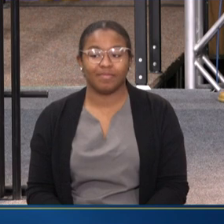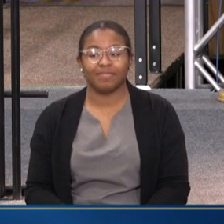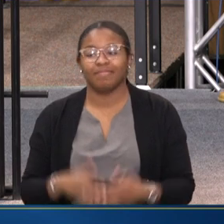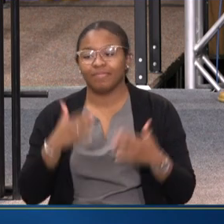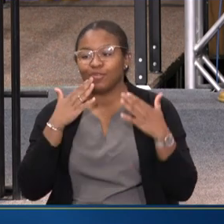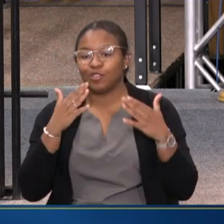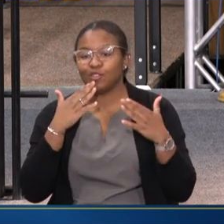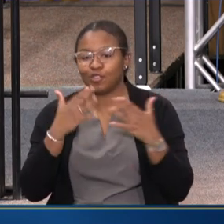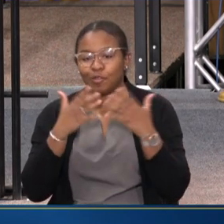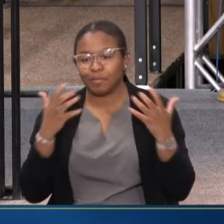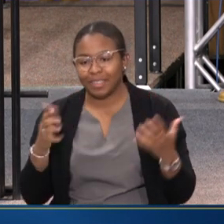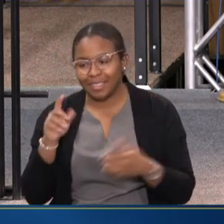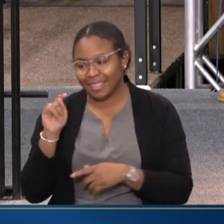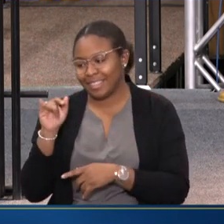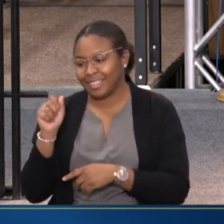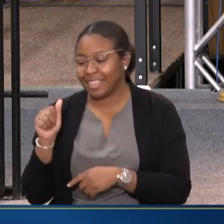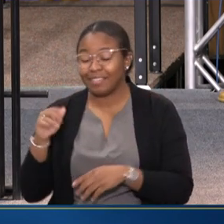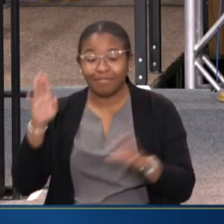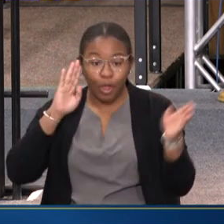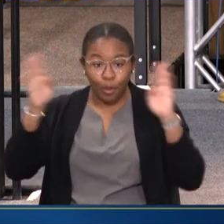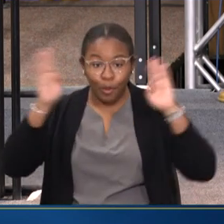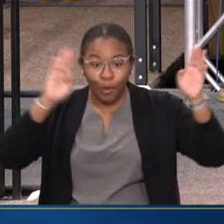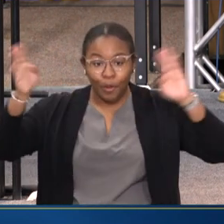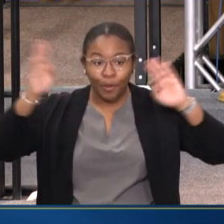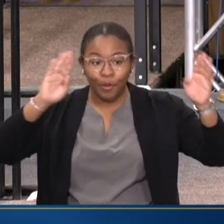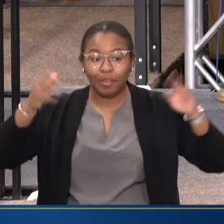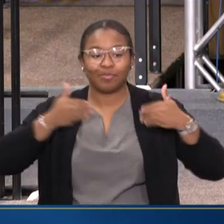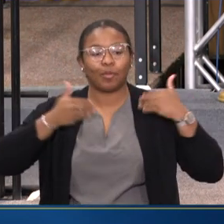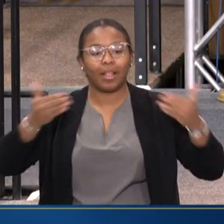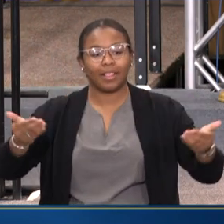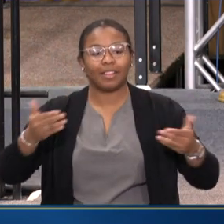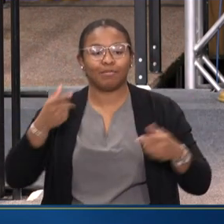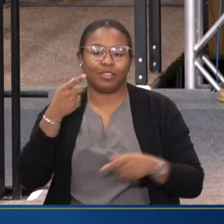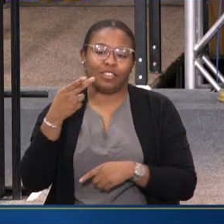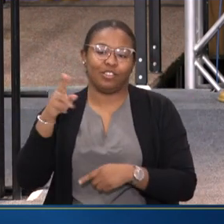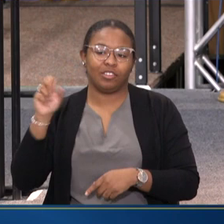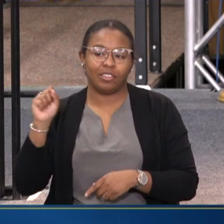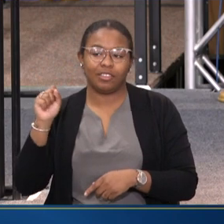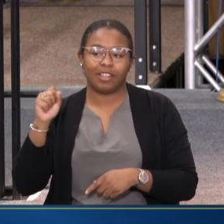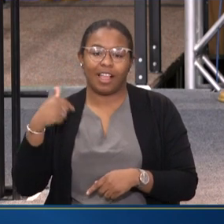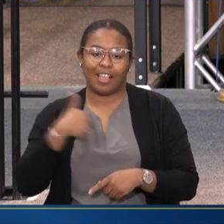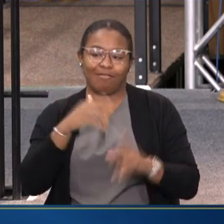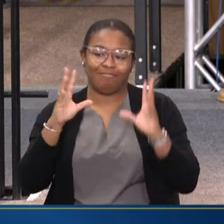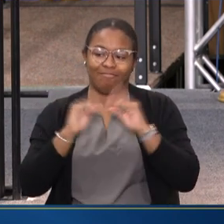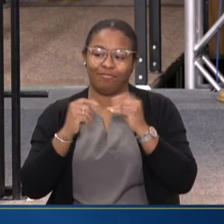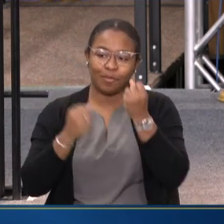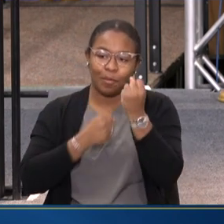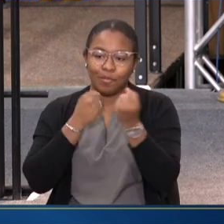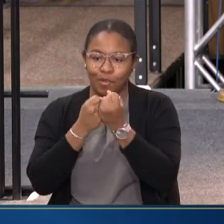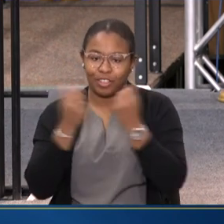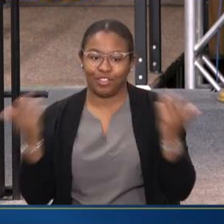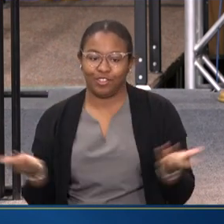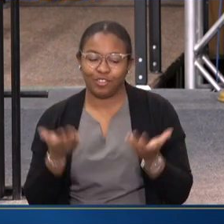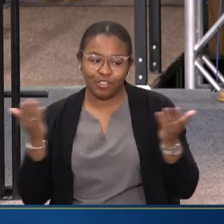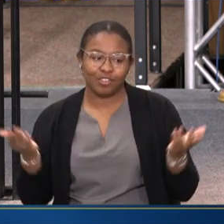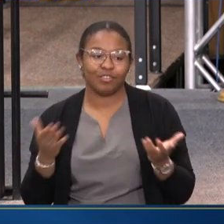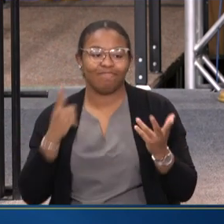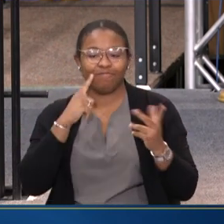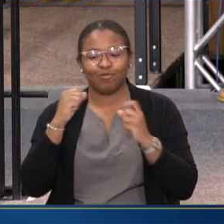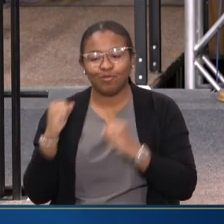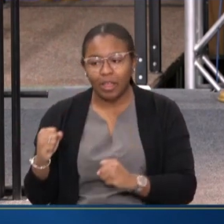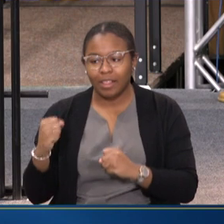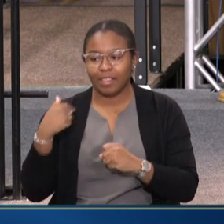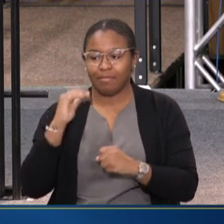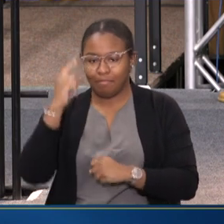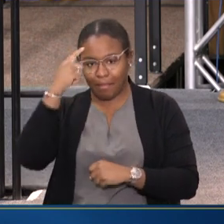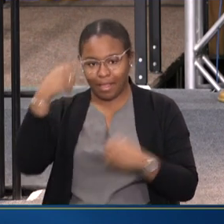so much, Tisa. Hello everybody and welcome to HHS and our summit, Support is Here to Strengthen